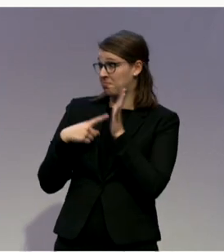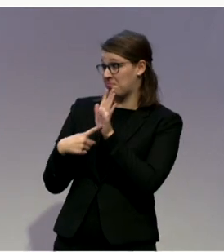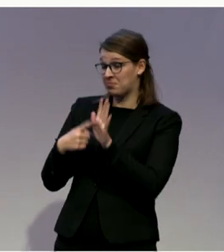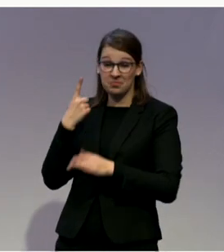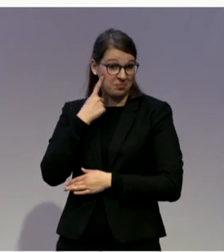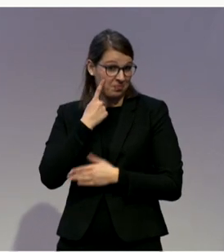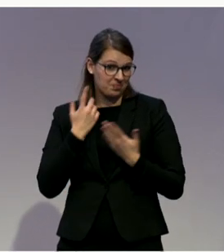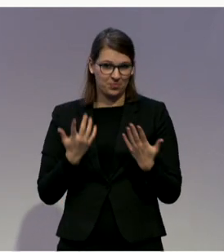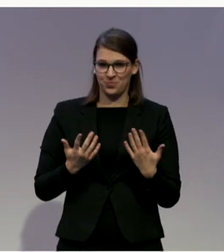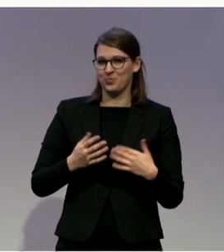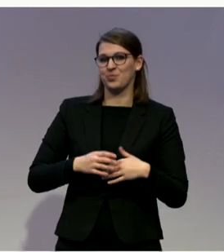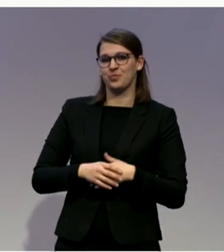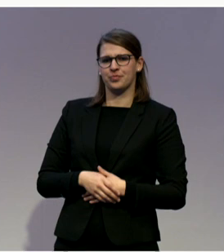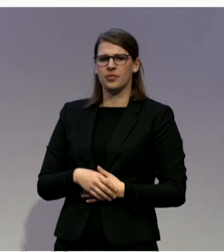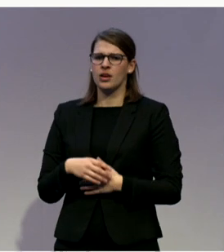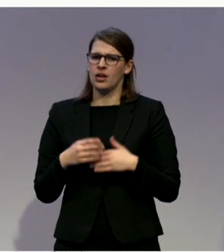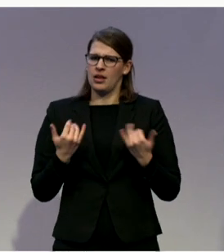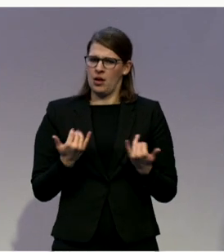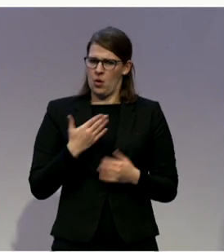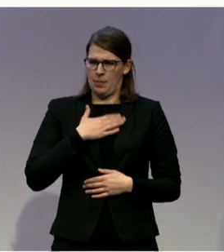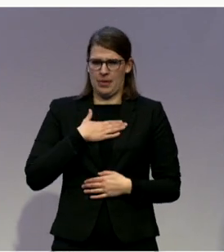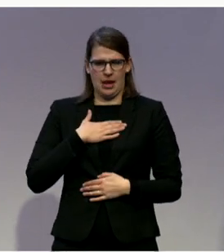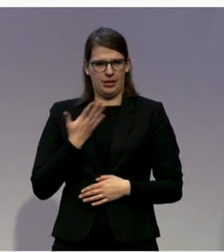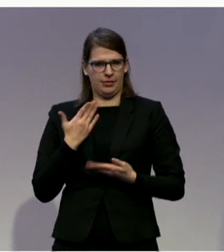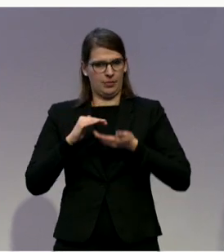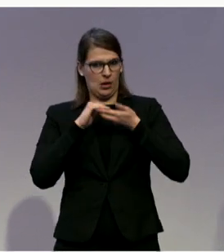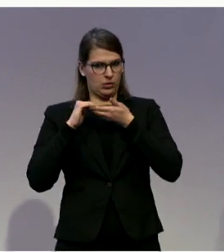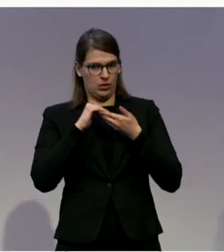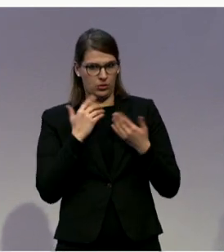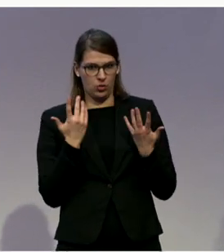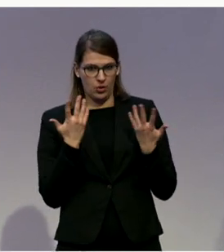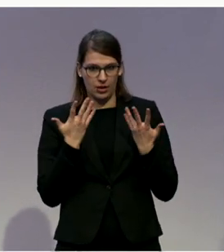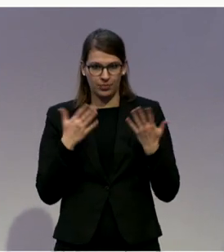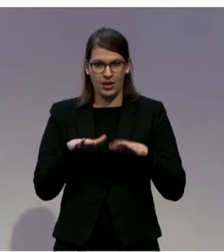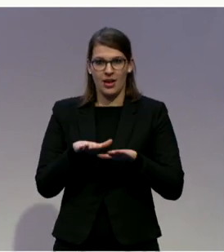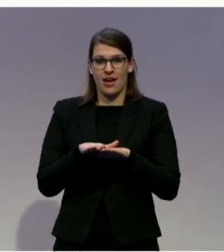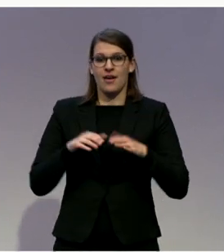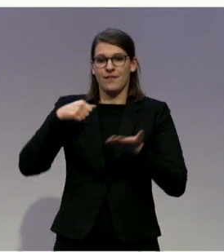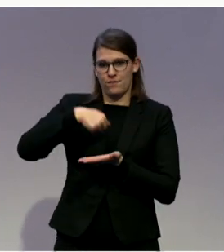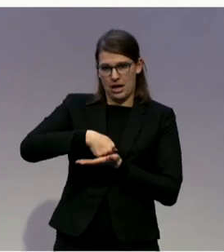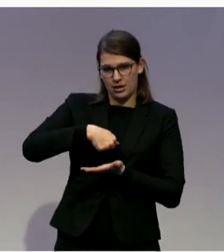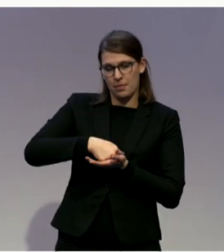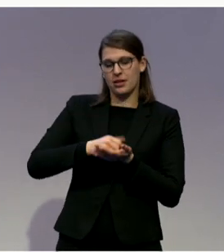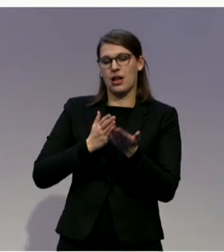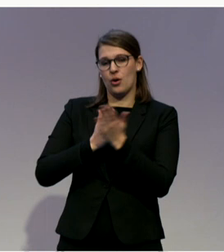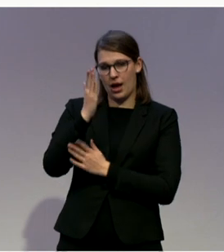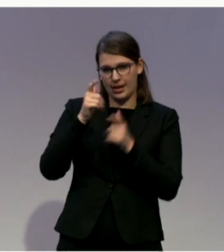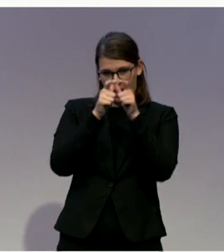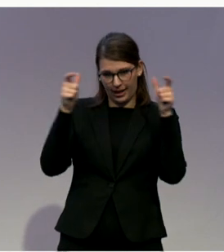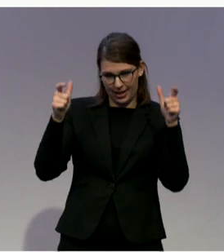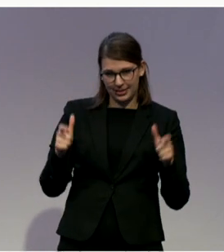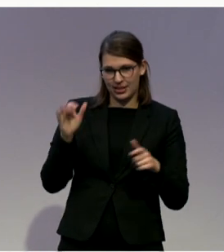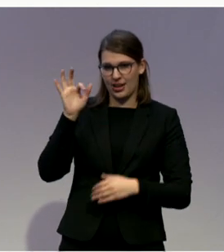some work that my organization, the Fundamental Rights Agency, has done in this area and then you'll hear from Frank